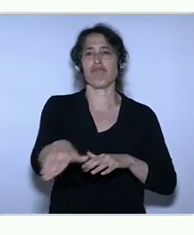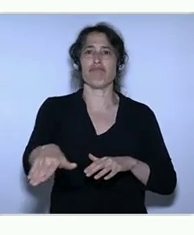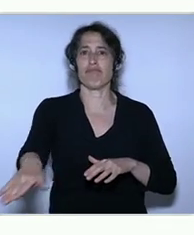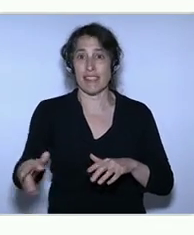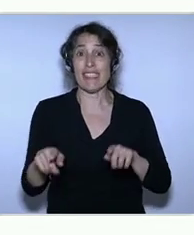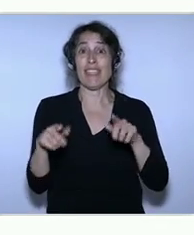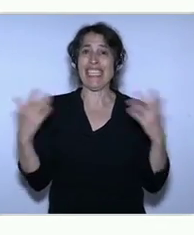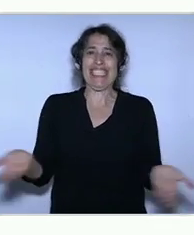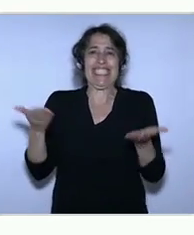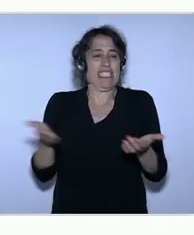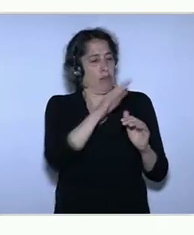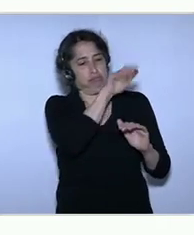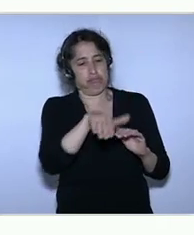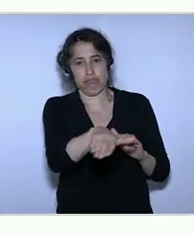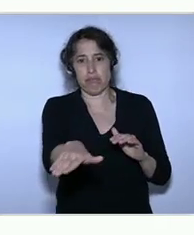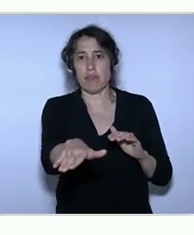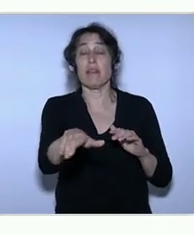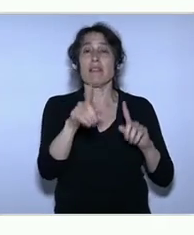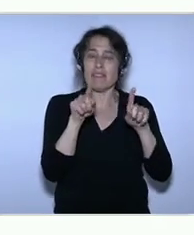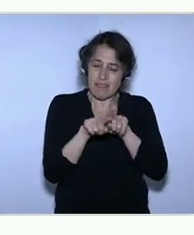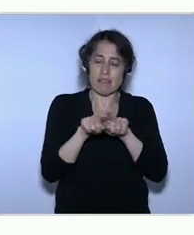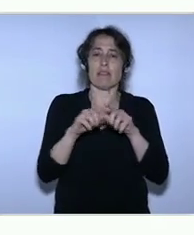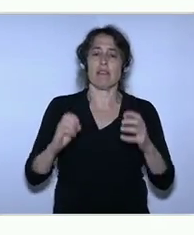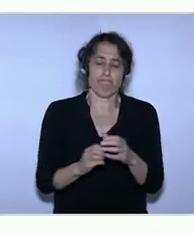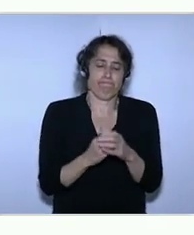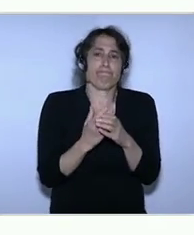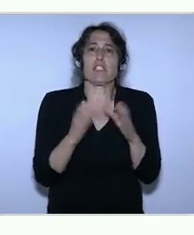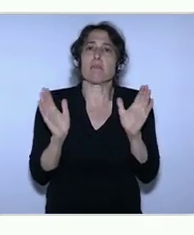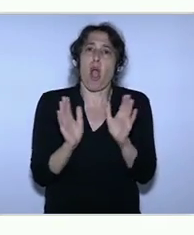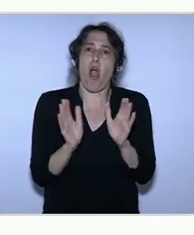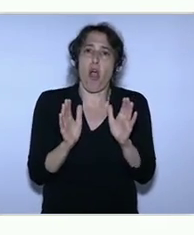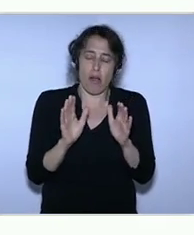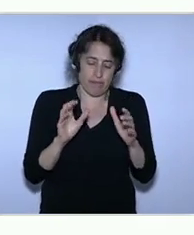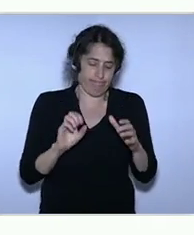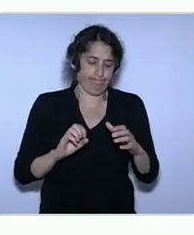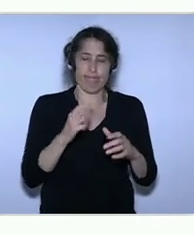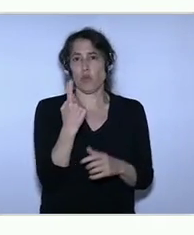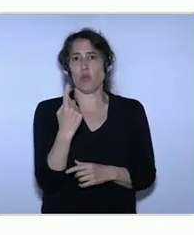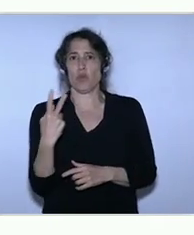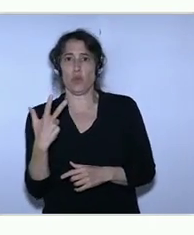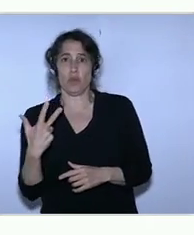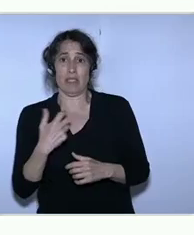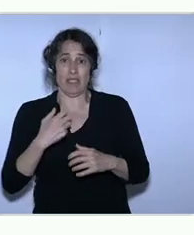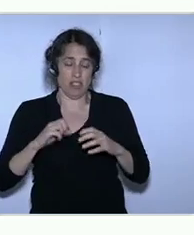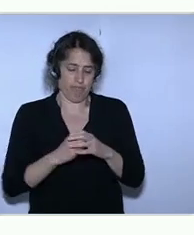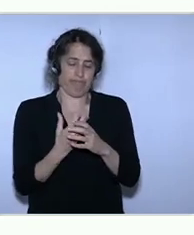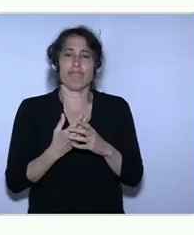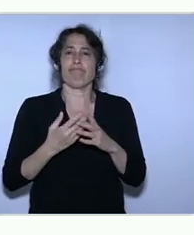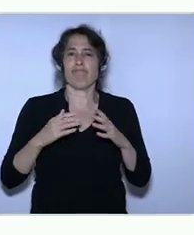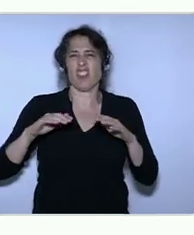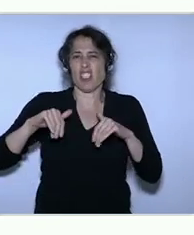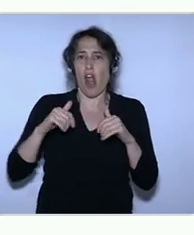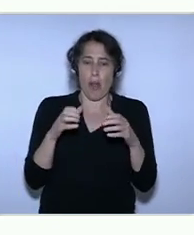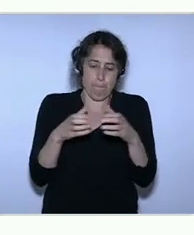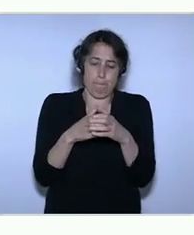Valley. So I think there's great opportunities, but we need to think very well about how we support them and how we give them the